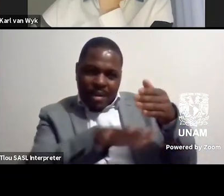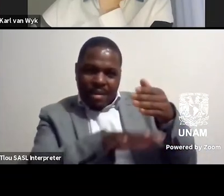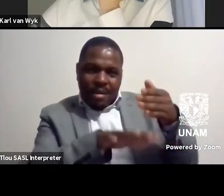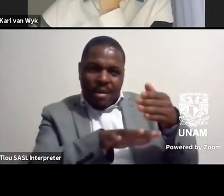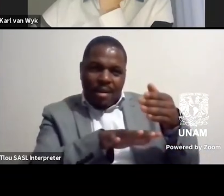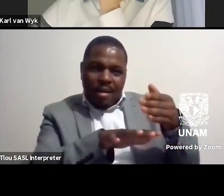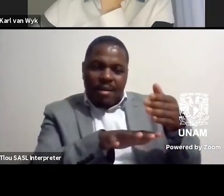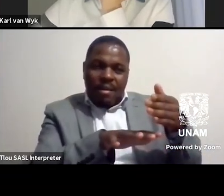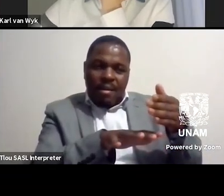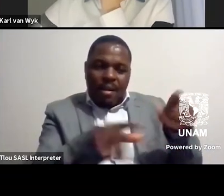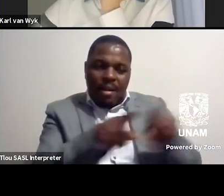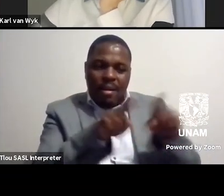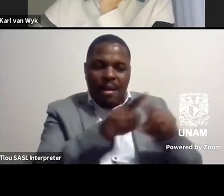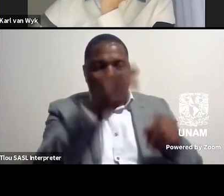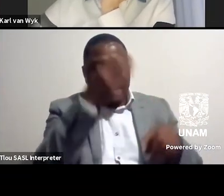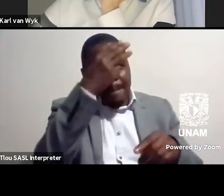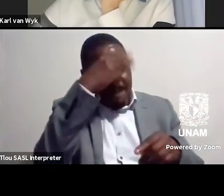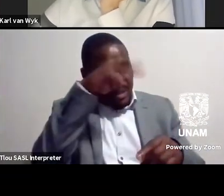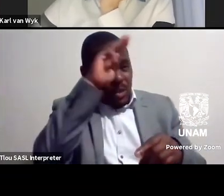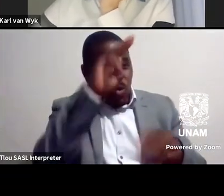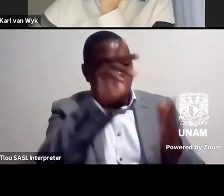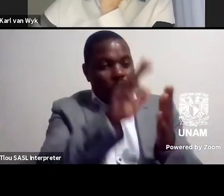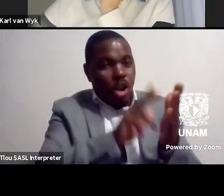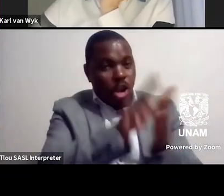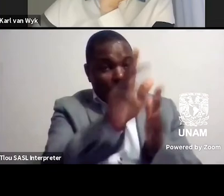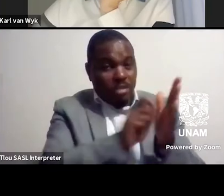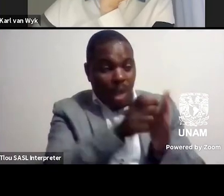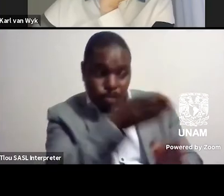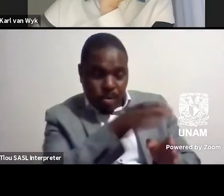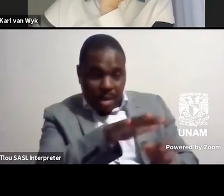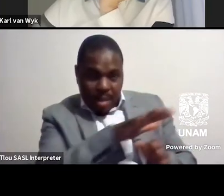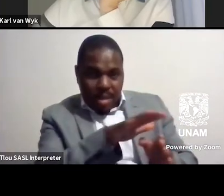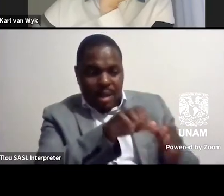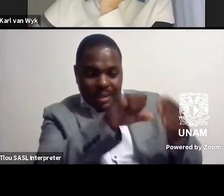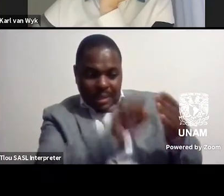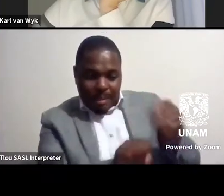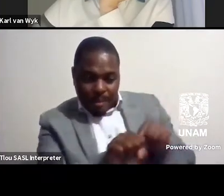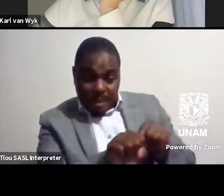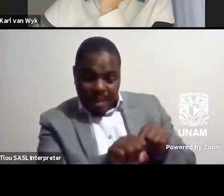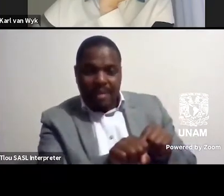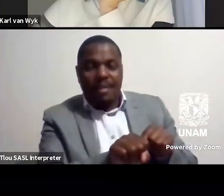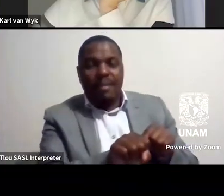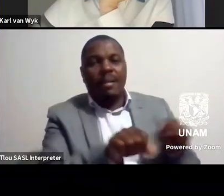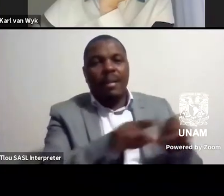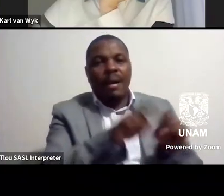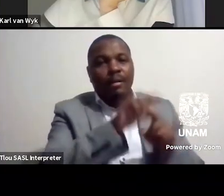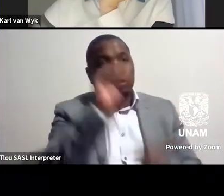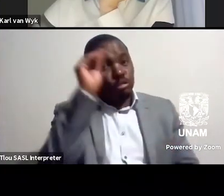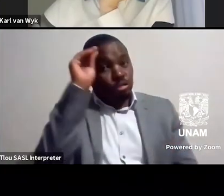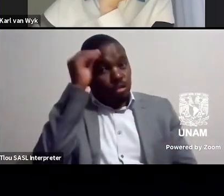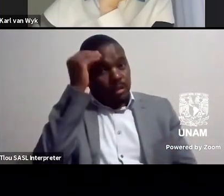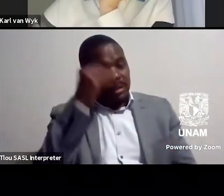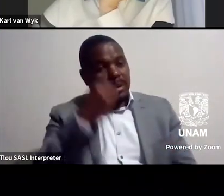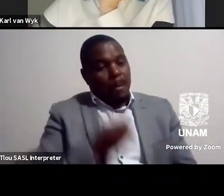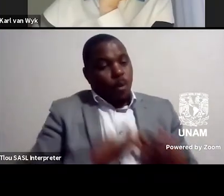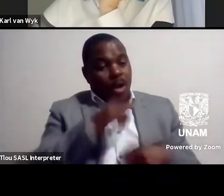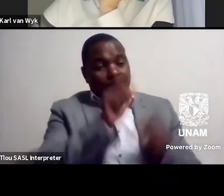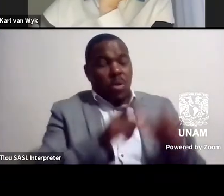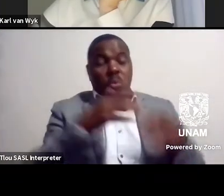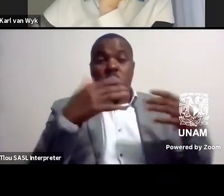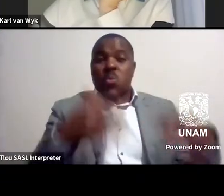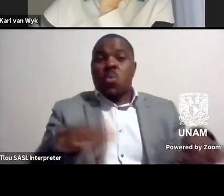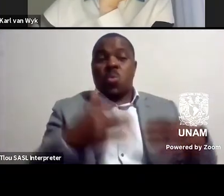in mexican literature with a lot of uh with very interesting poets a very powerful poets